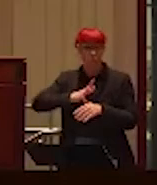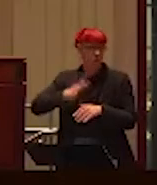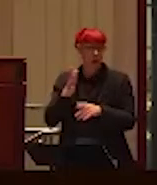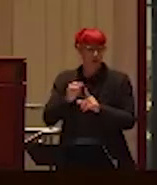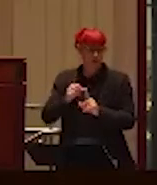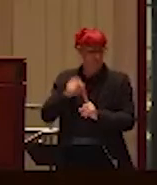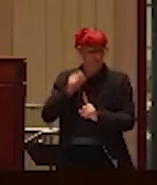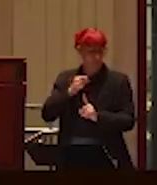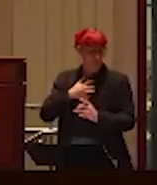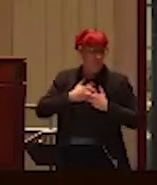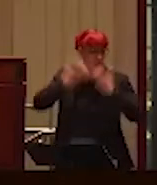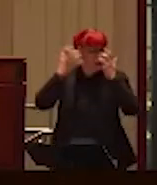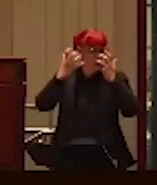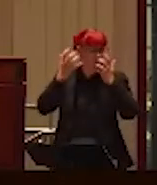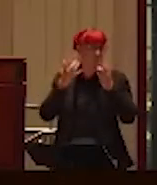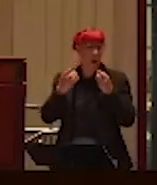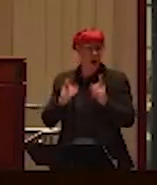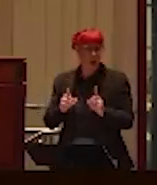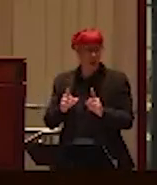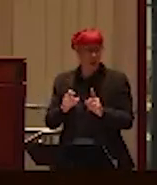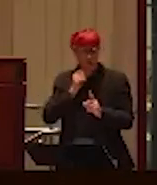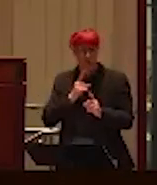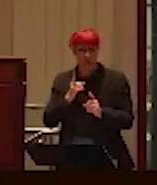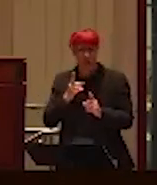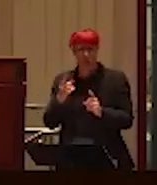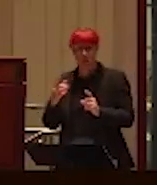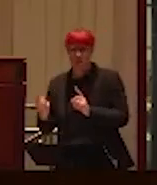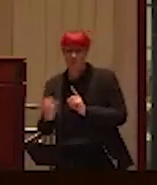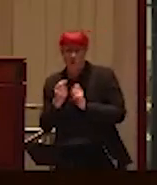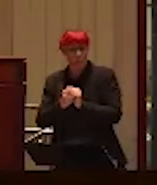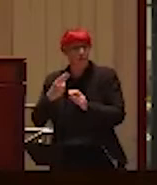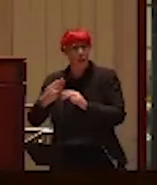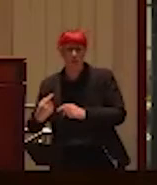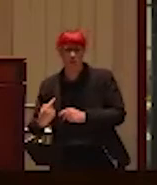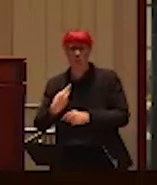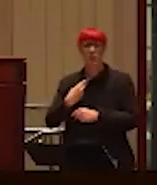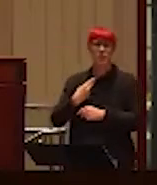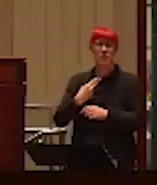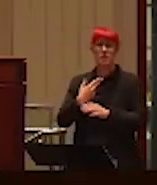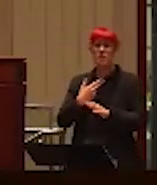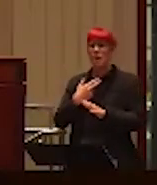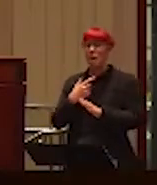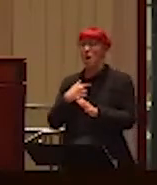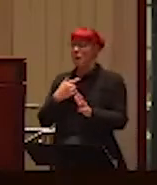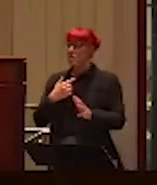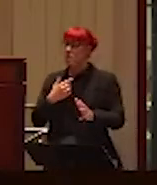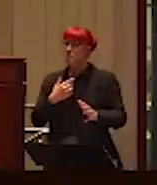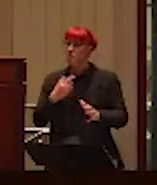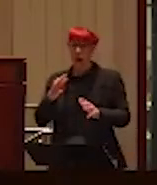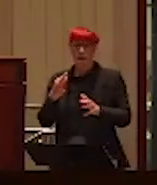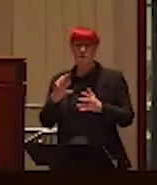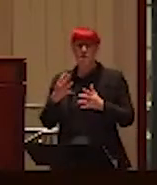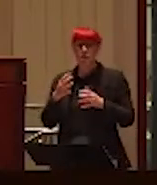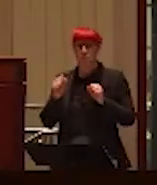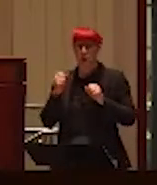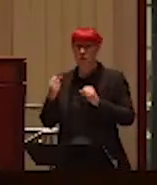I have no idea what even, and she came at me with the knife. Um, and I'm convinced that had she gotten to me, there